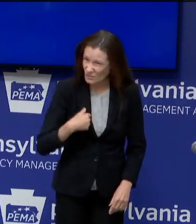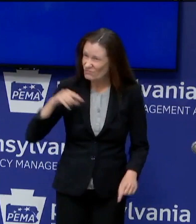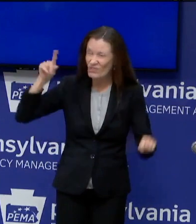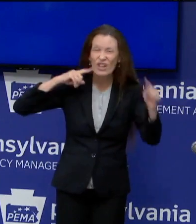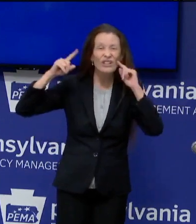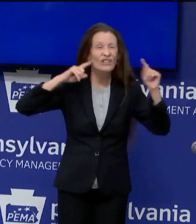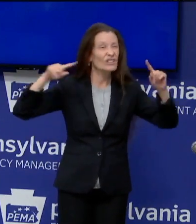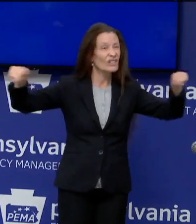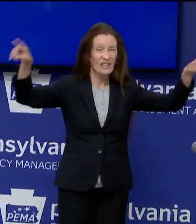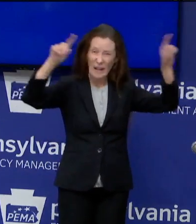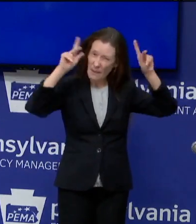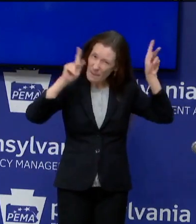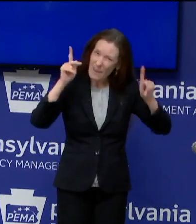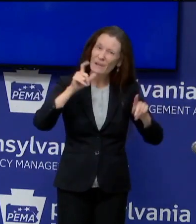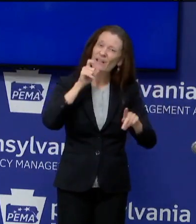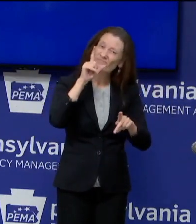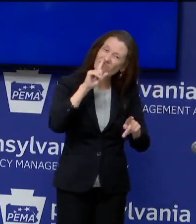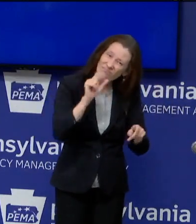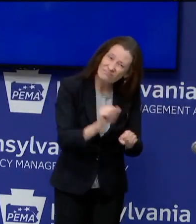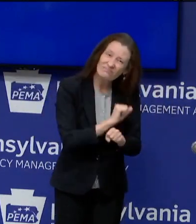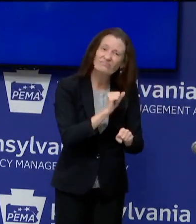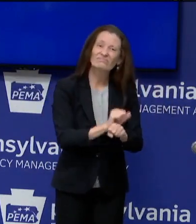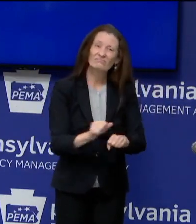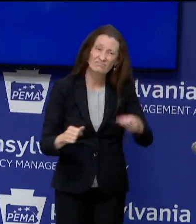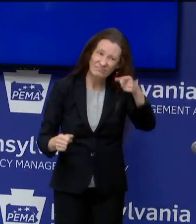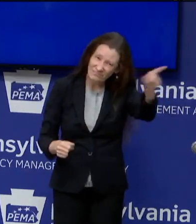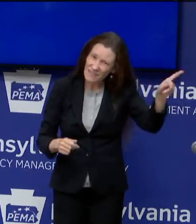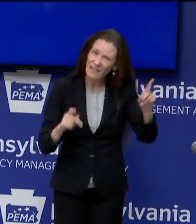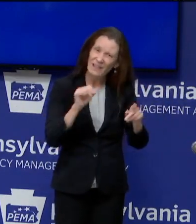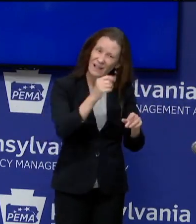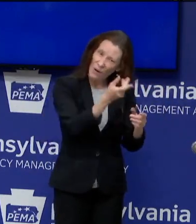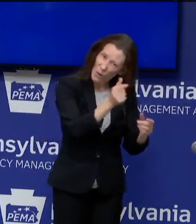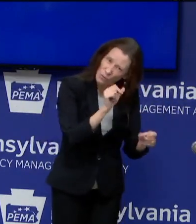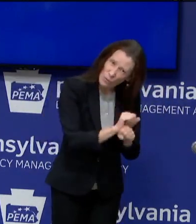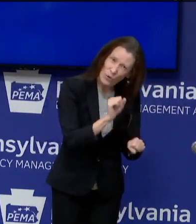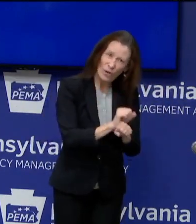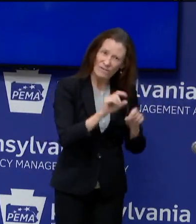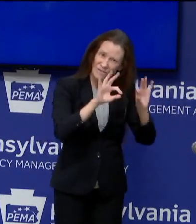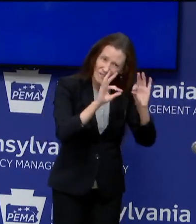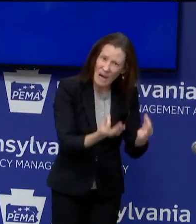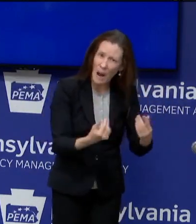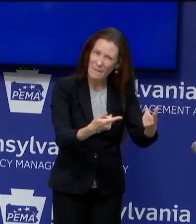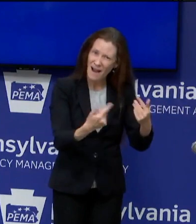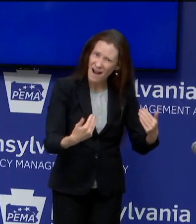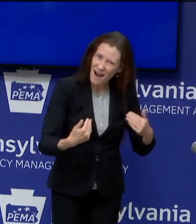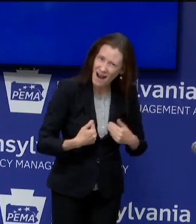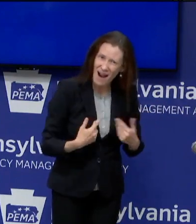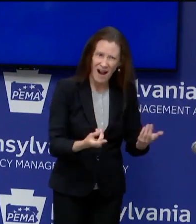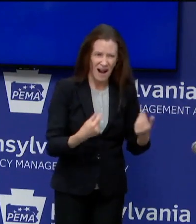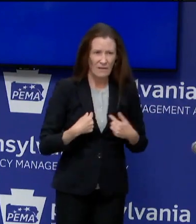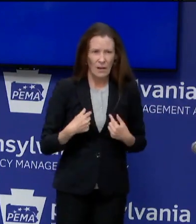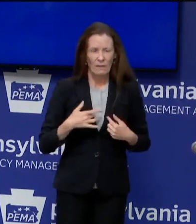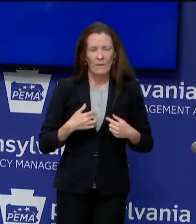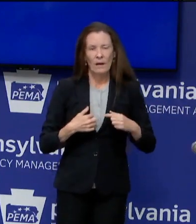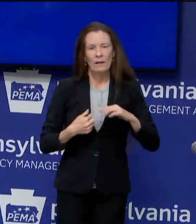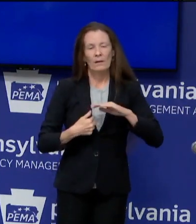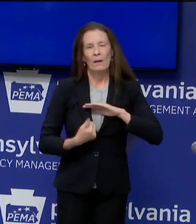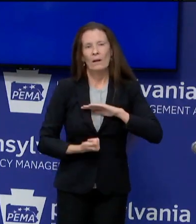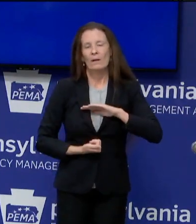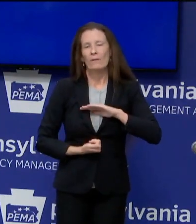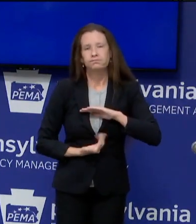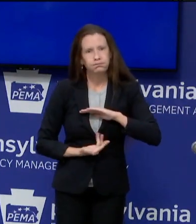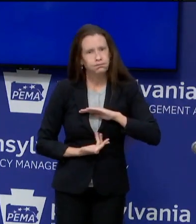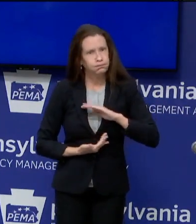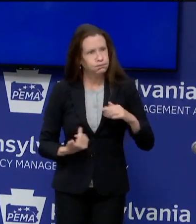And every single time I hear that, candidly, I really have to watch my anger. Because number one, the value of